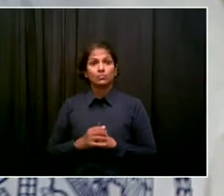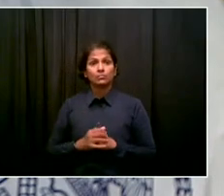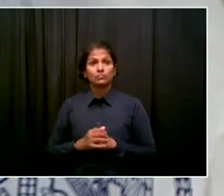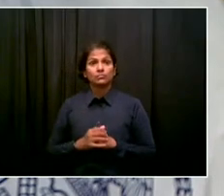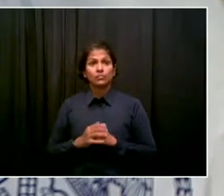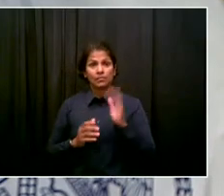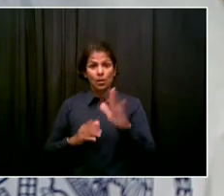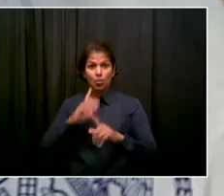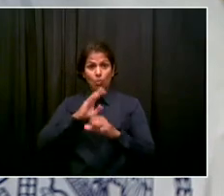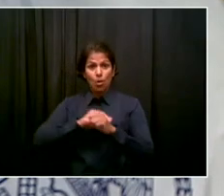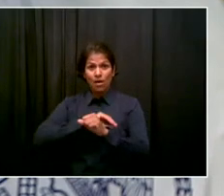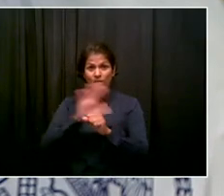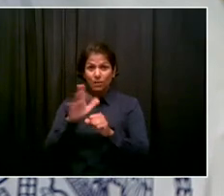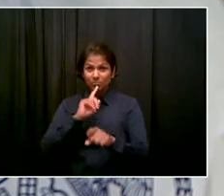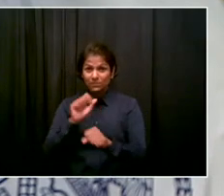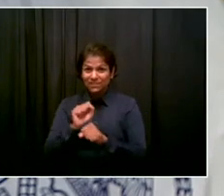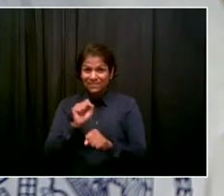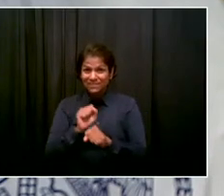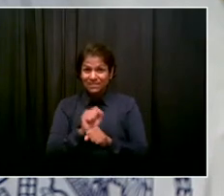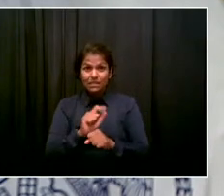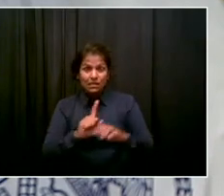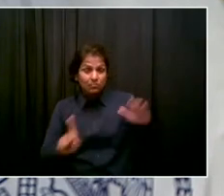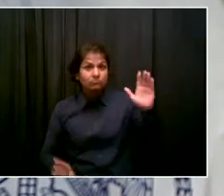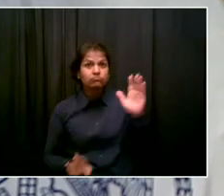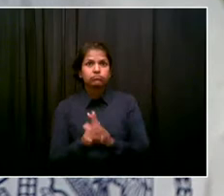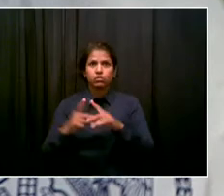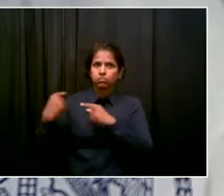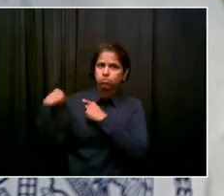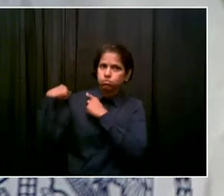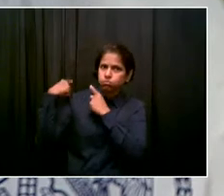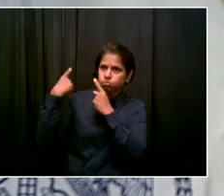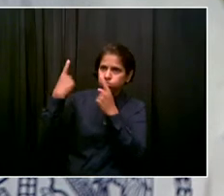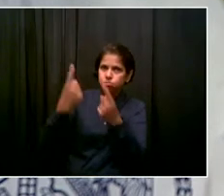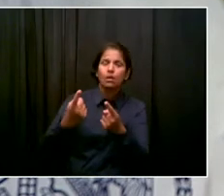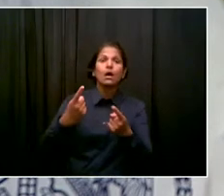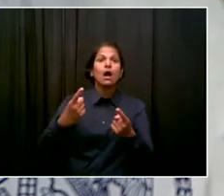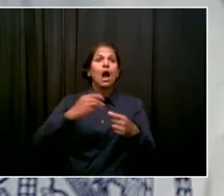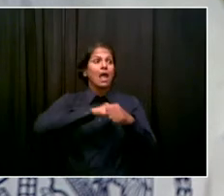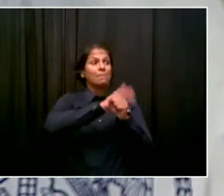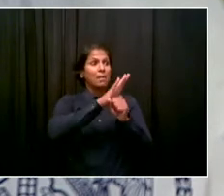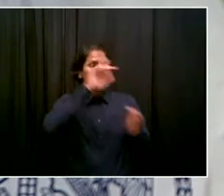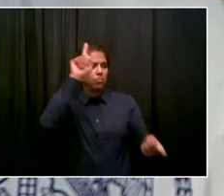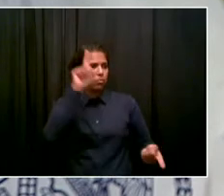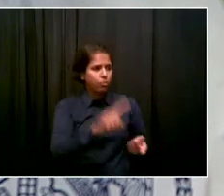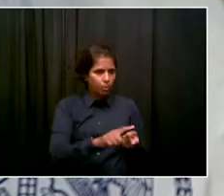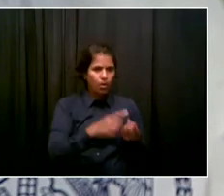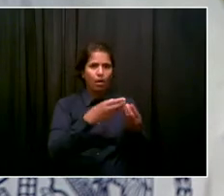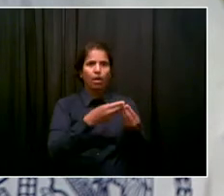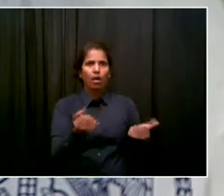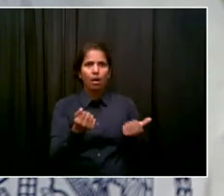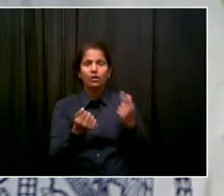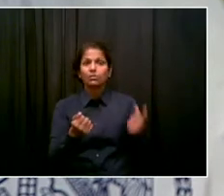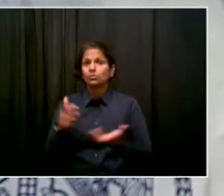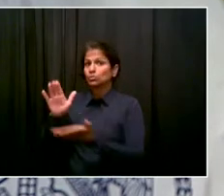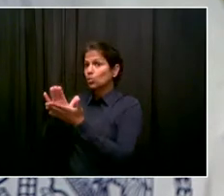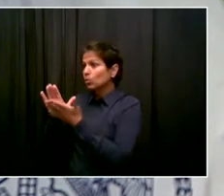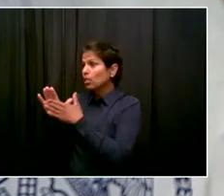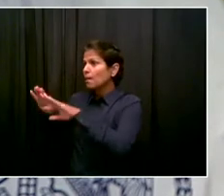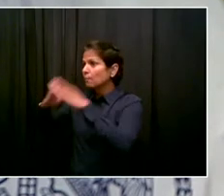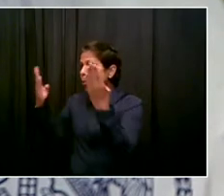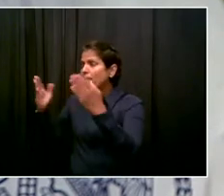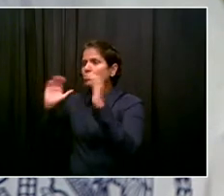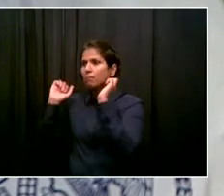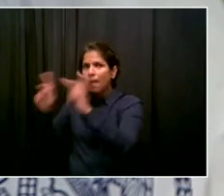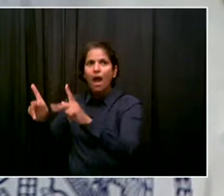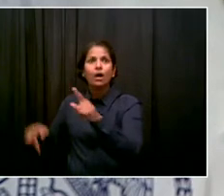rates since the beginning, jobs coming back, activity coming back, schools coming back. But there's still work to do, particularly for this summer, to assure